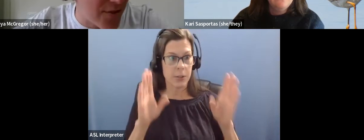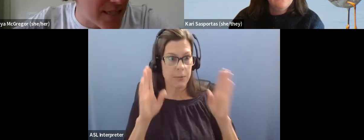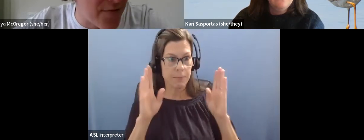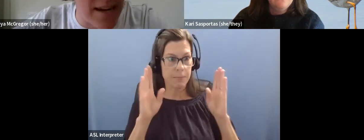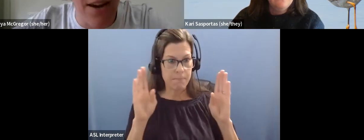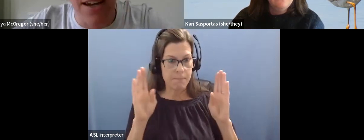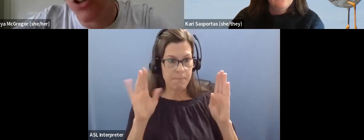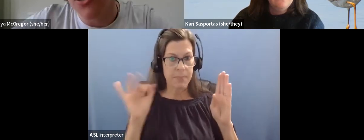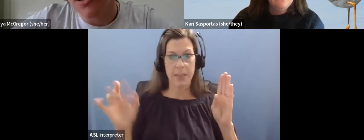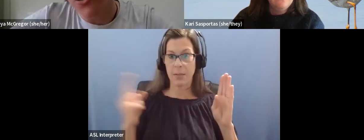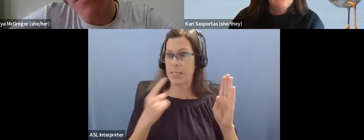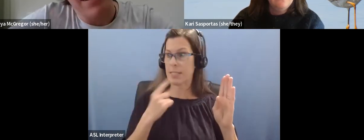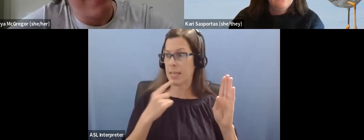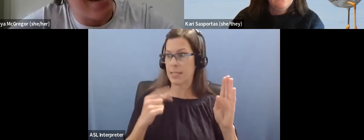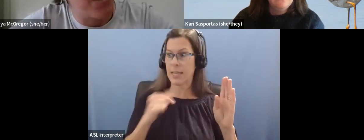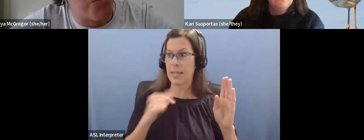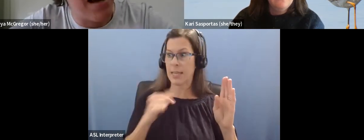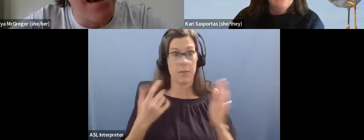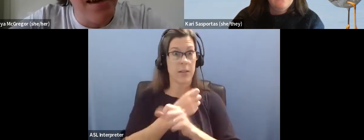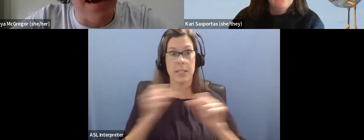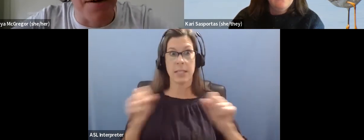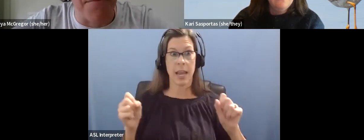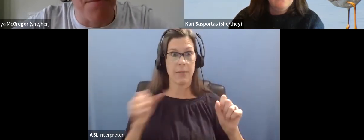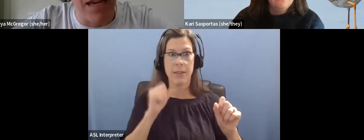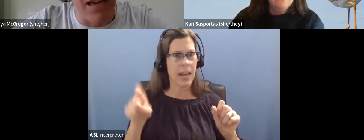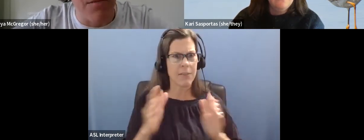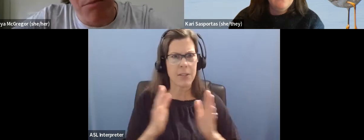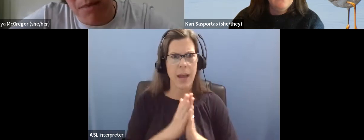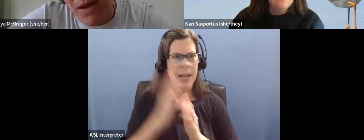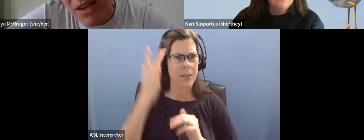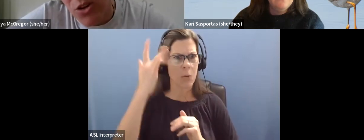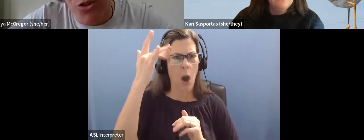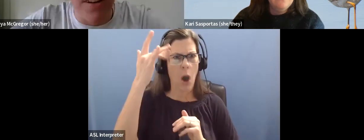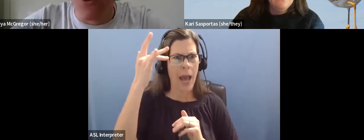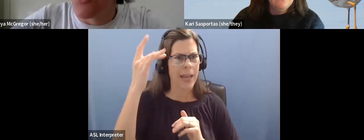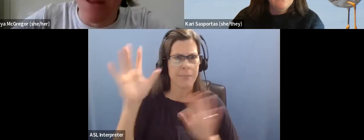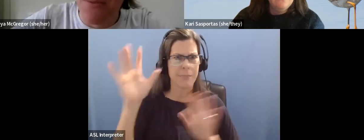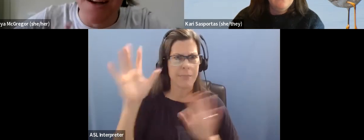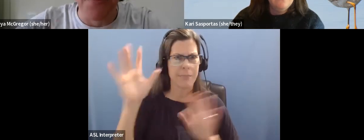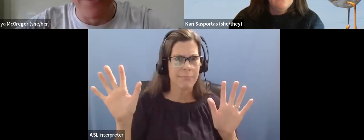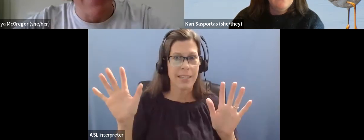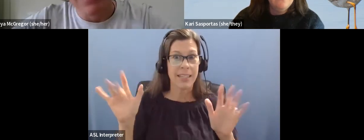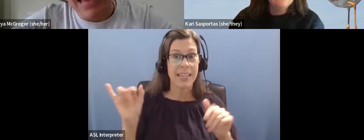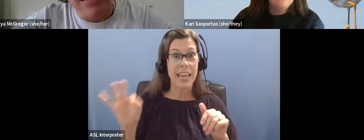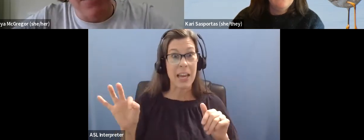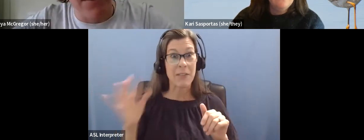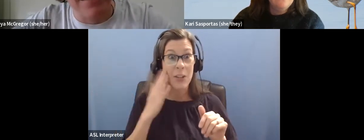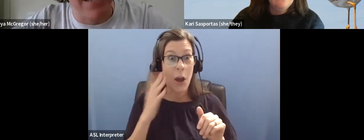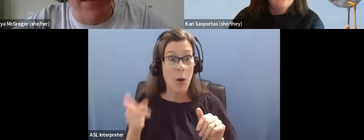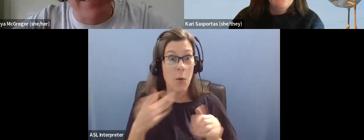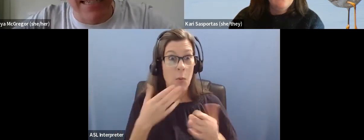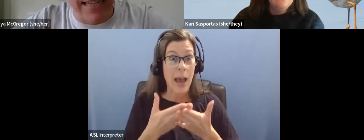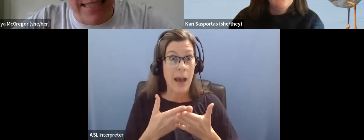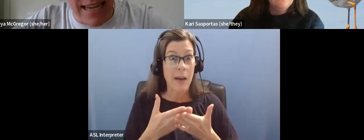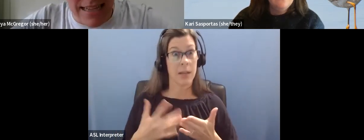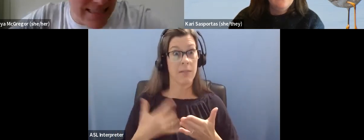says they don't feel safe in an area, you don't, you don't even need to ask why. Um, maybe you could, if you know them really well, but they're just feeling